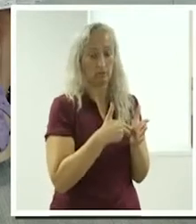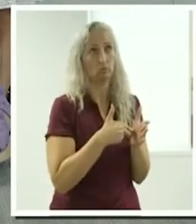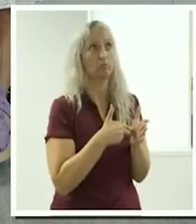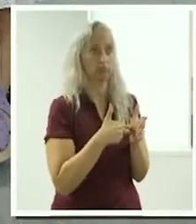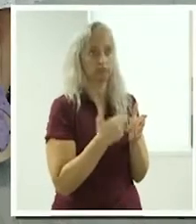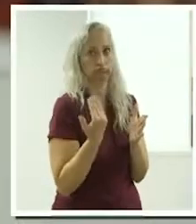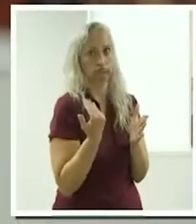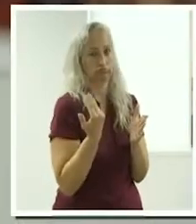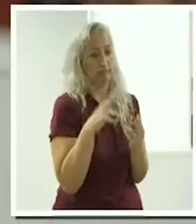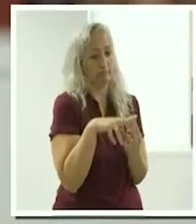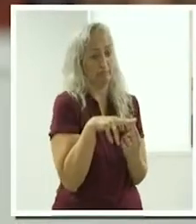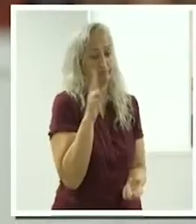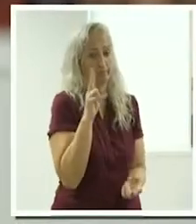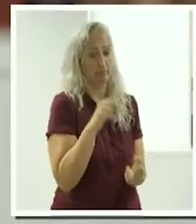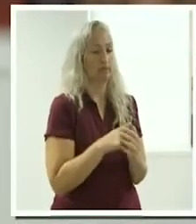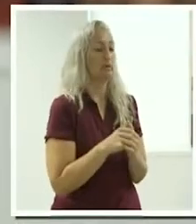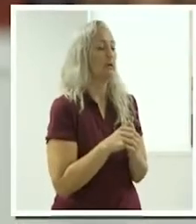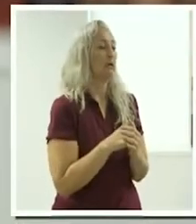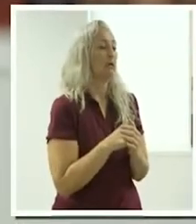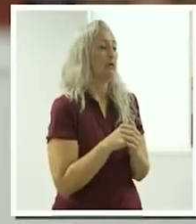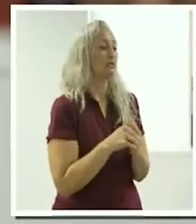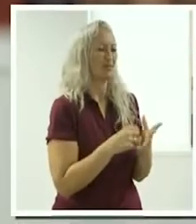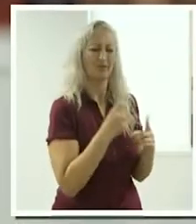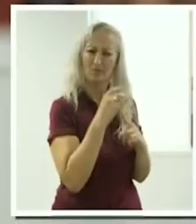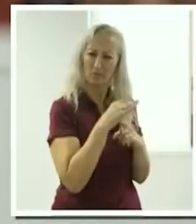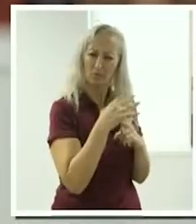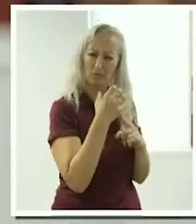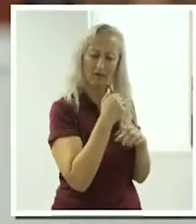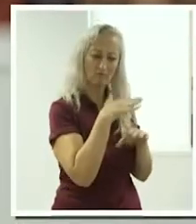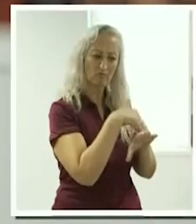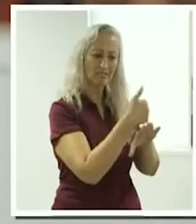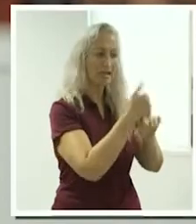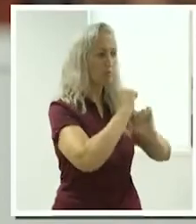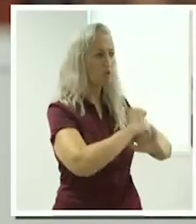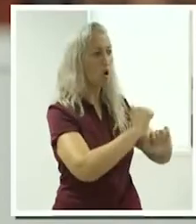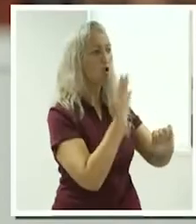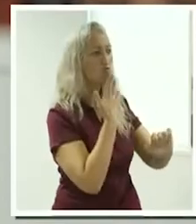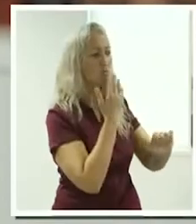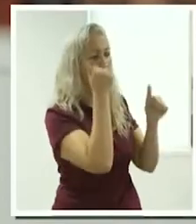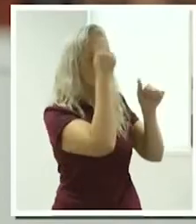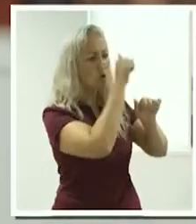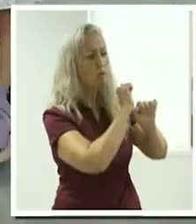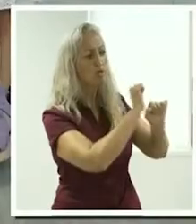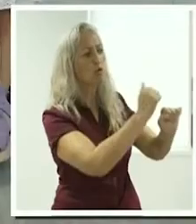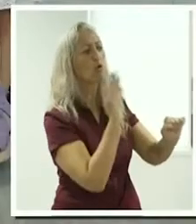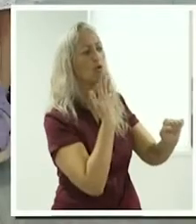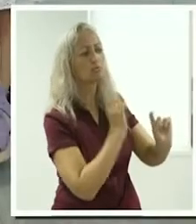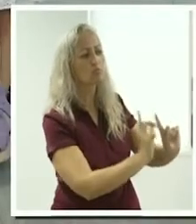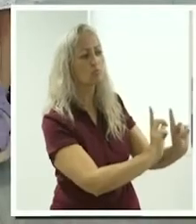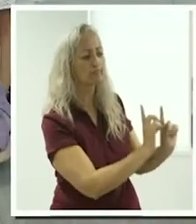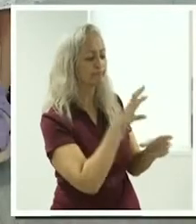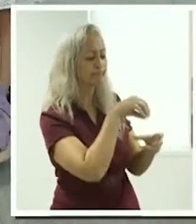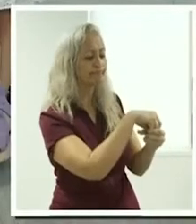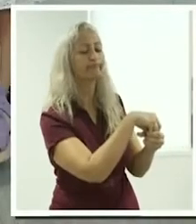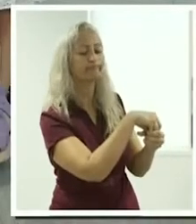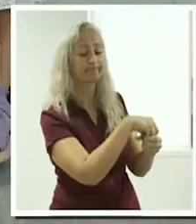these days. So, it's important to set your hourly rate knowing what your costs are, isn't it? It is, yeah.